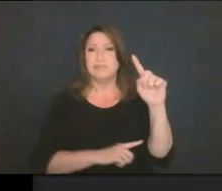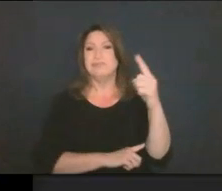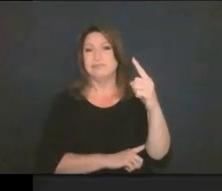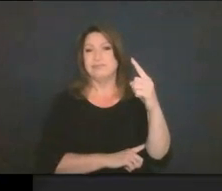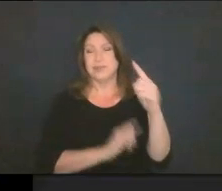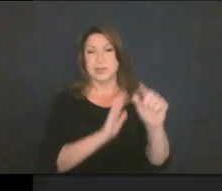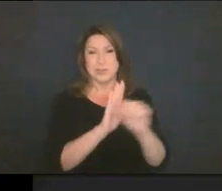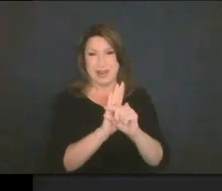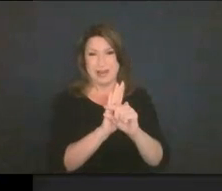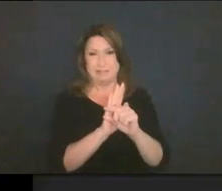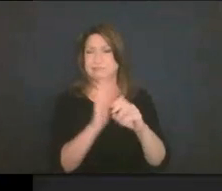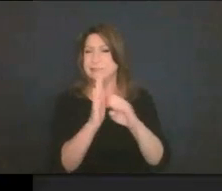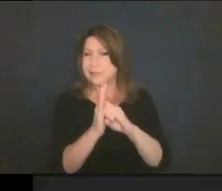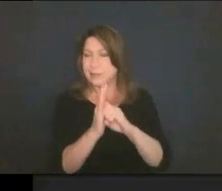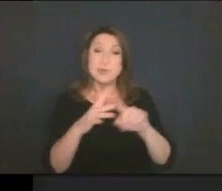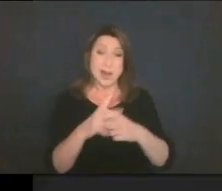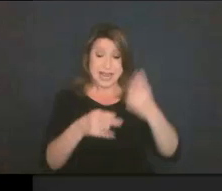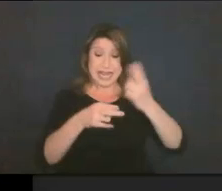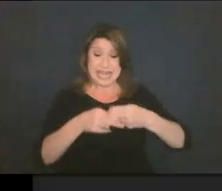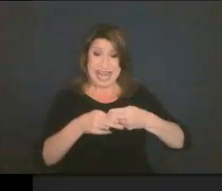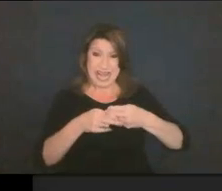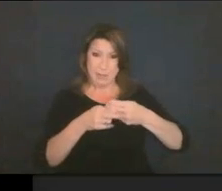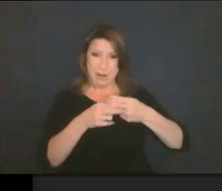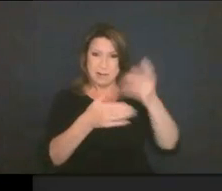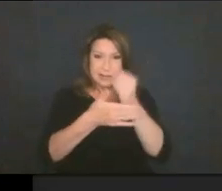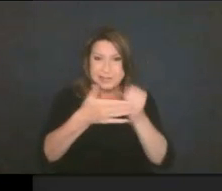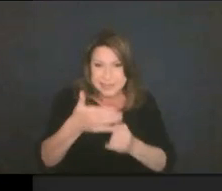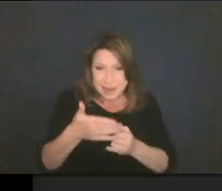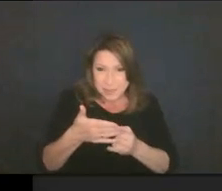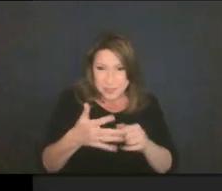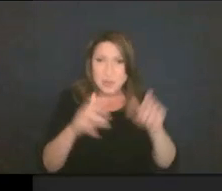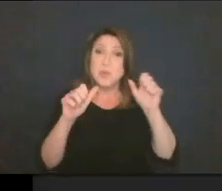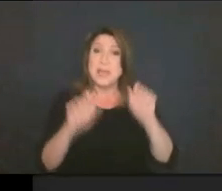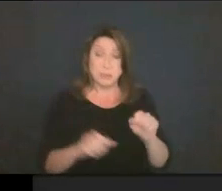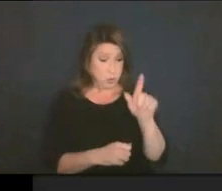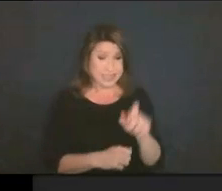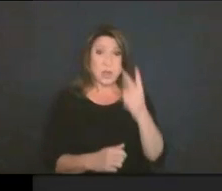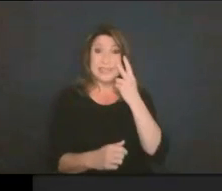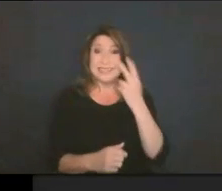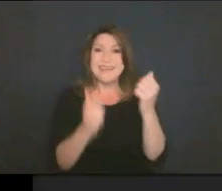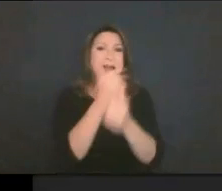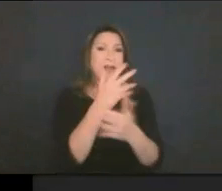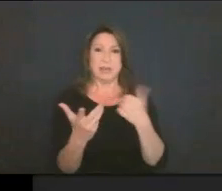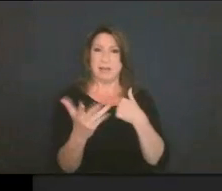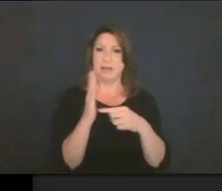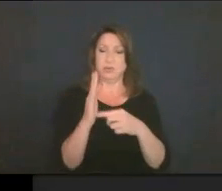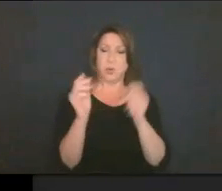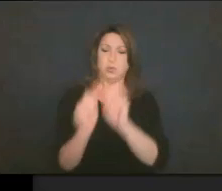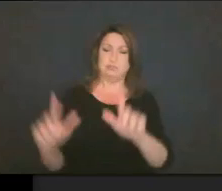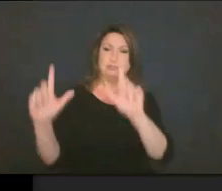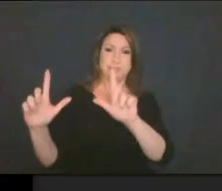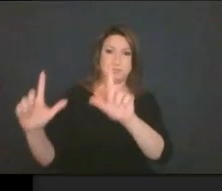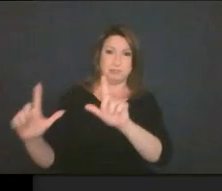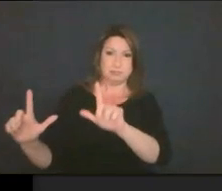name design. So you'd be able to click on this and look at the slides, look at the artworks that we talked about. So if